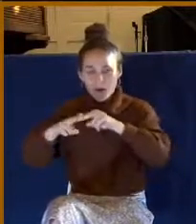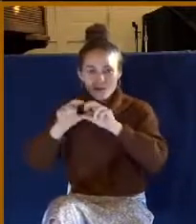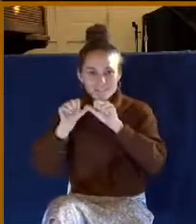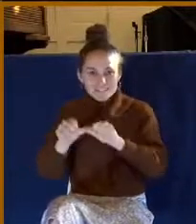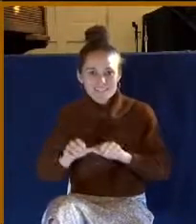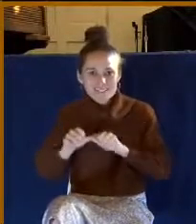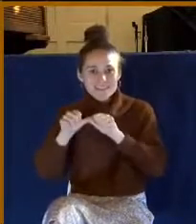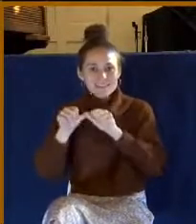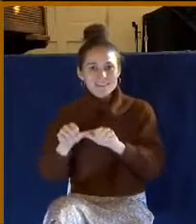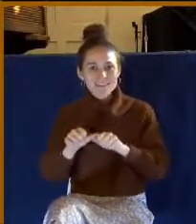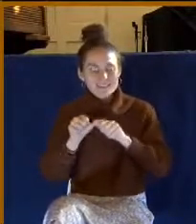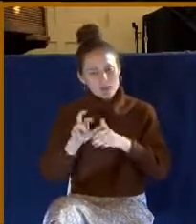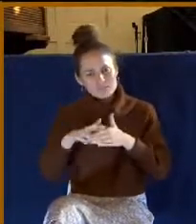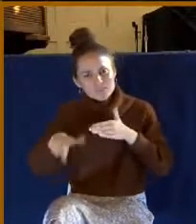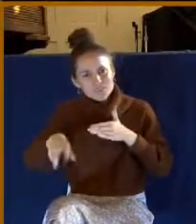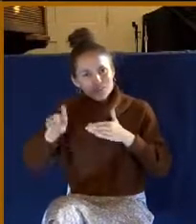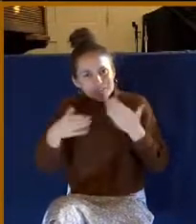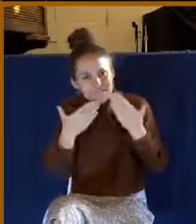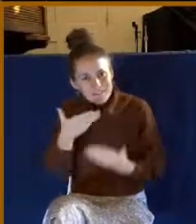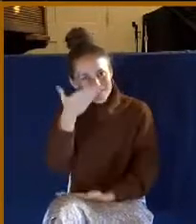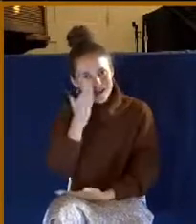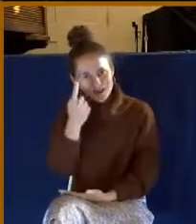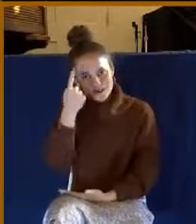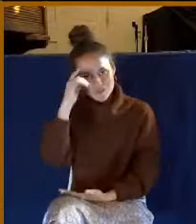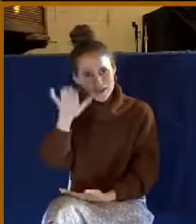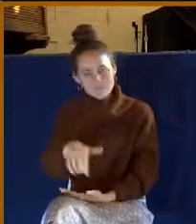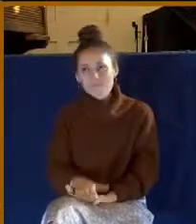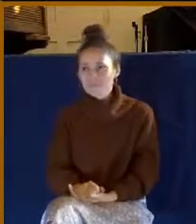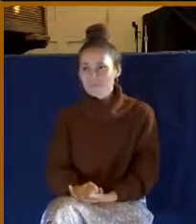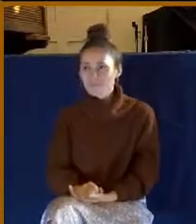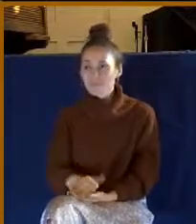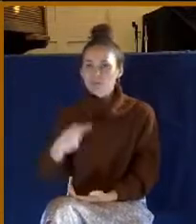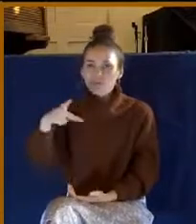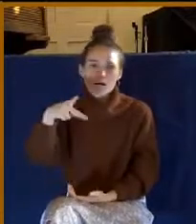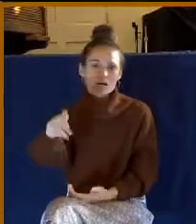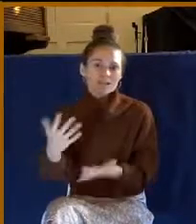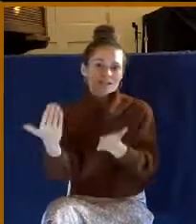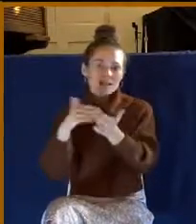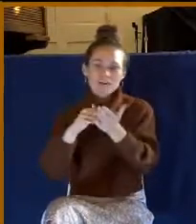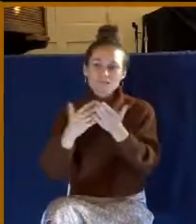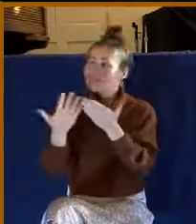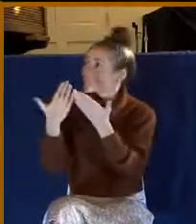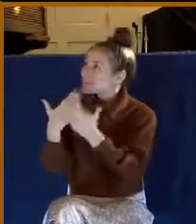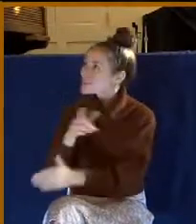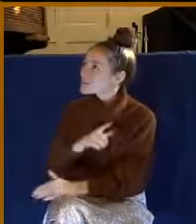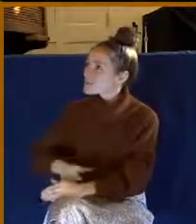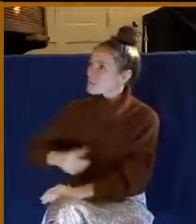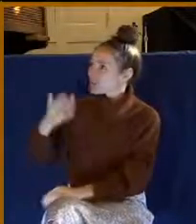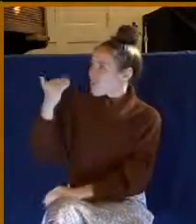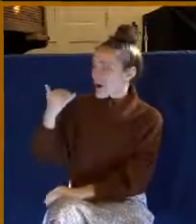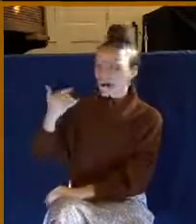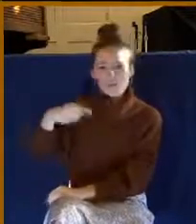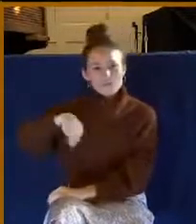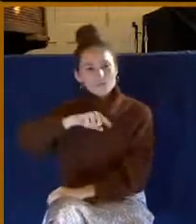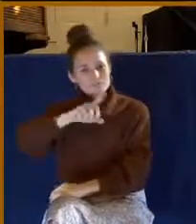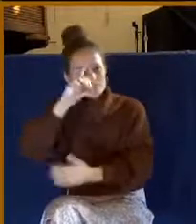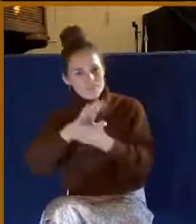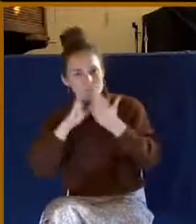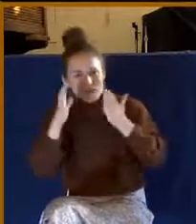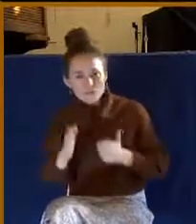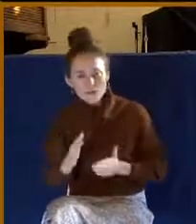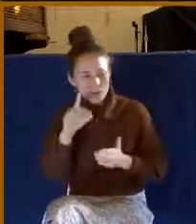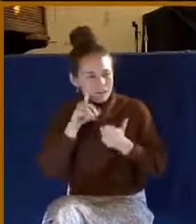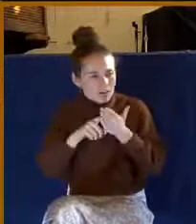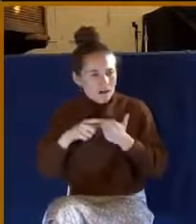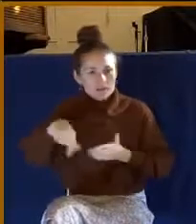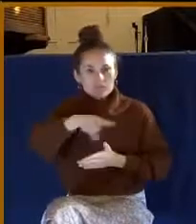all towards other abound. And Paul, again, was thanking God for these believers because he saw them growing in faith.